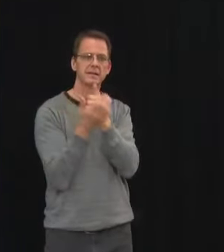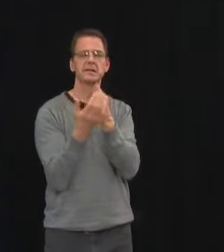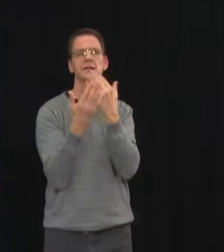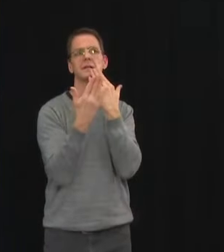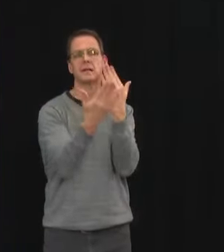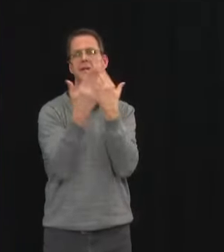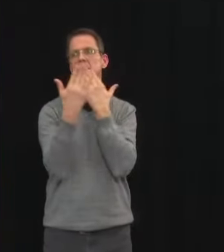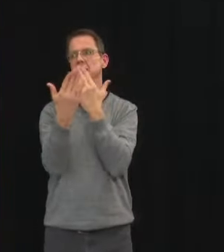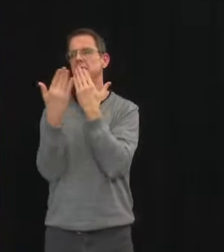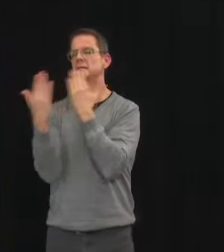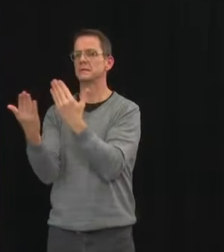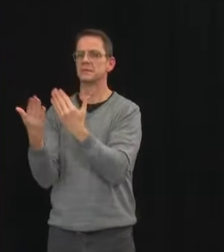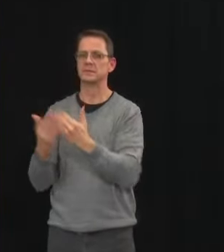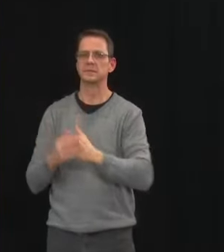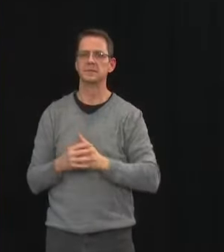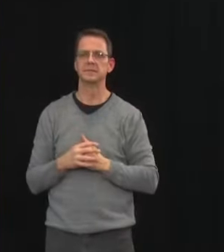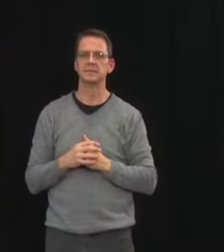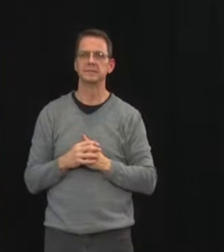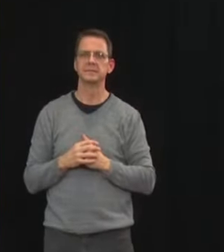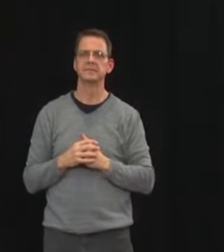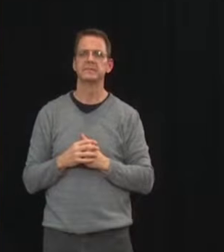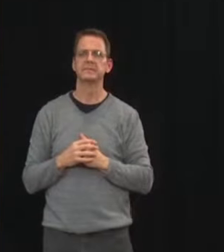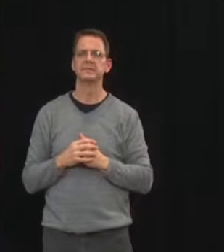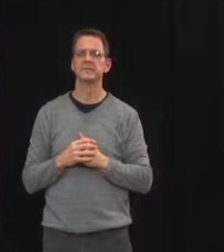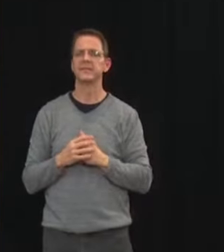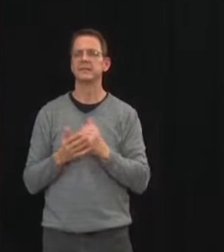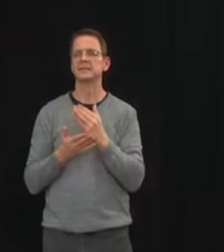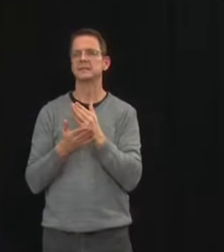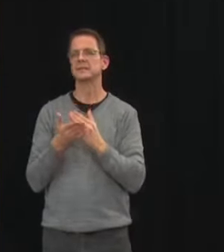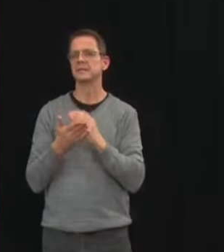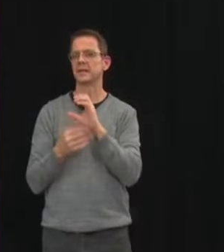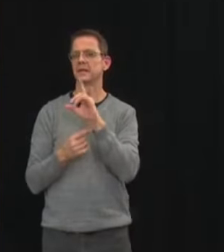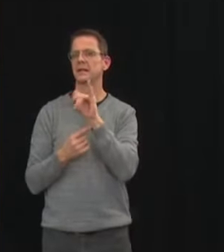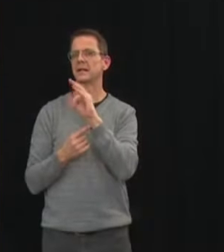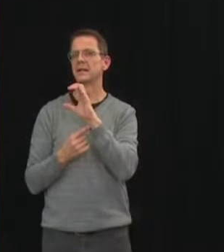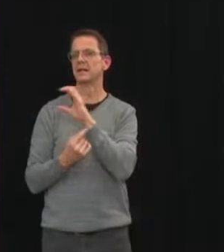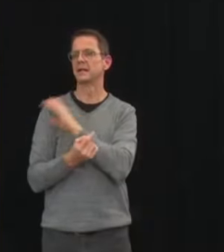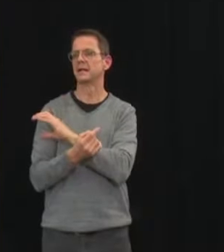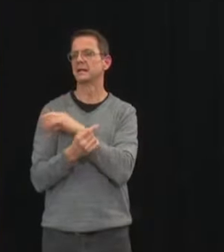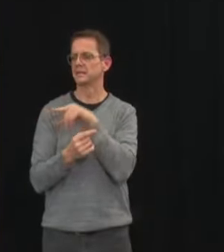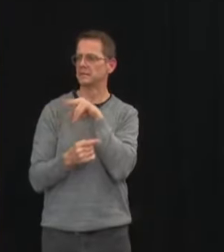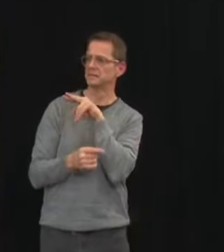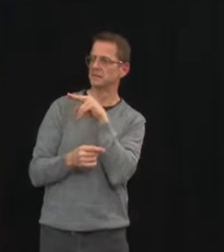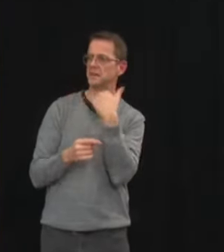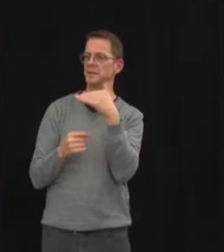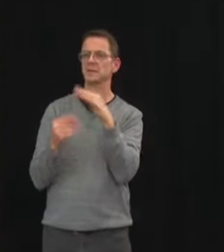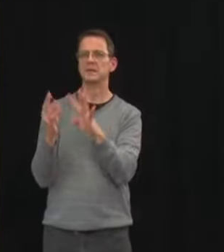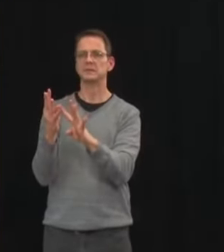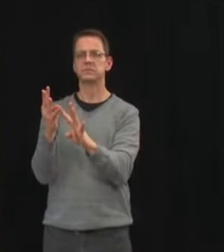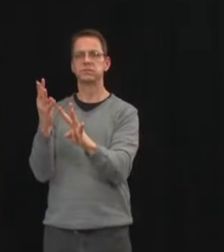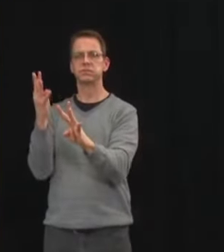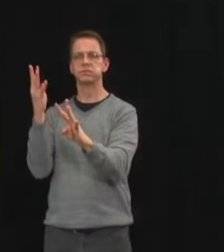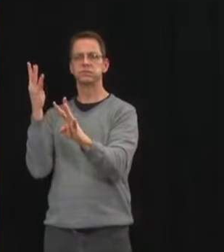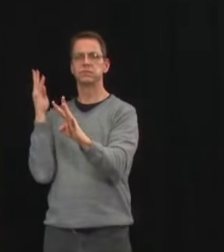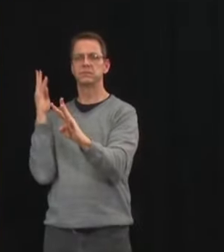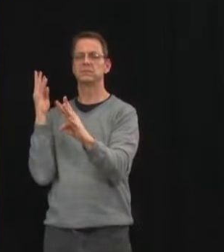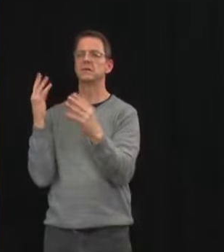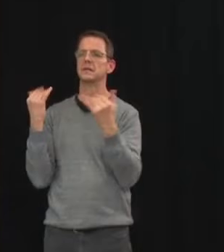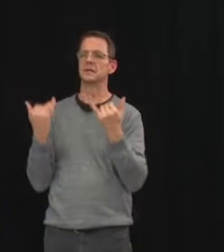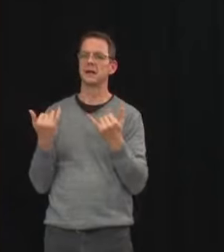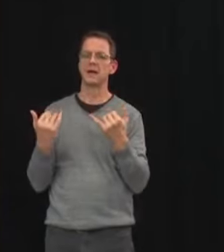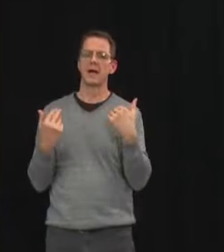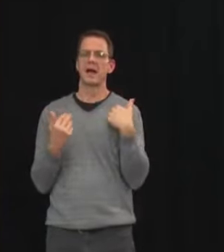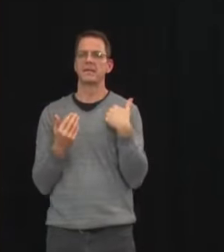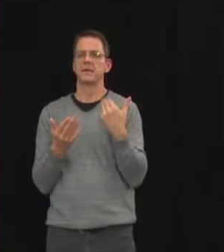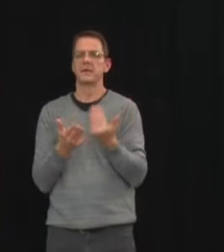minimized by new processes that have been put in place by Alberta Health Services. We appreciate people arriving only five minutes before